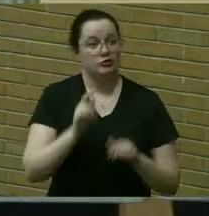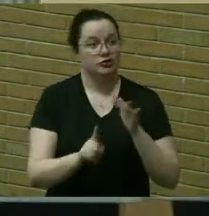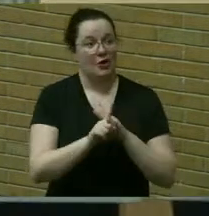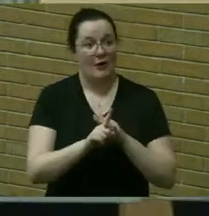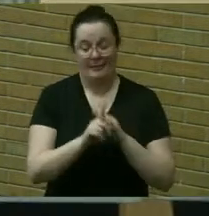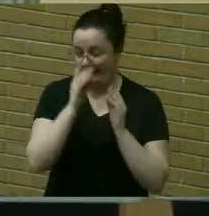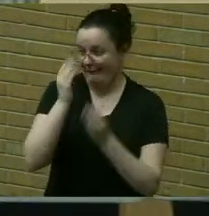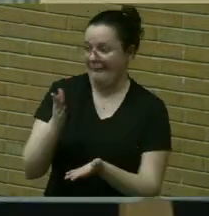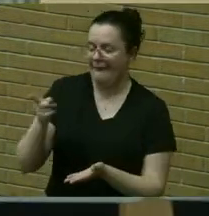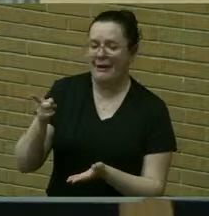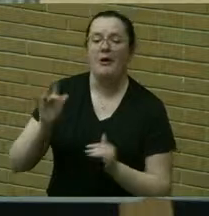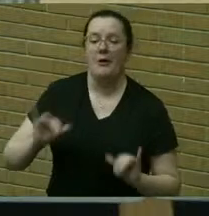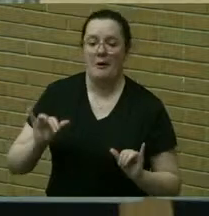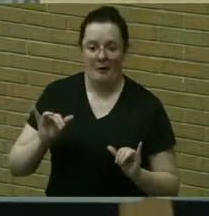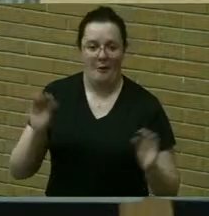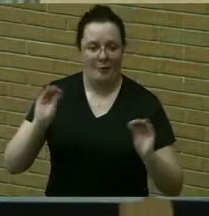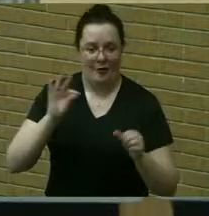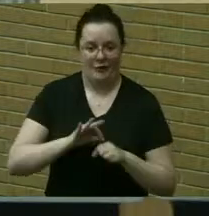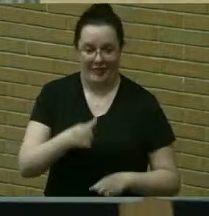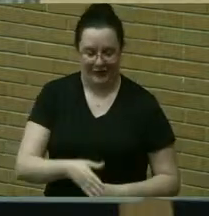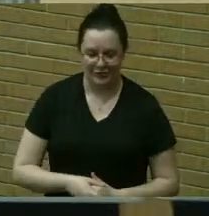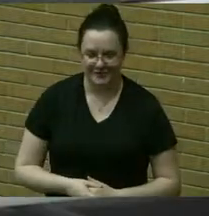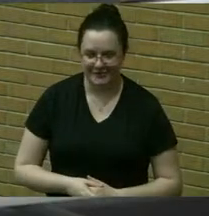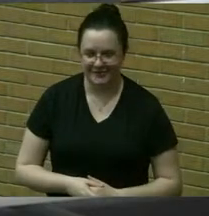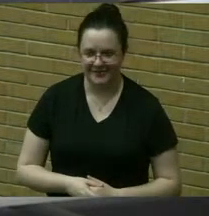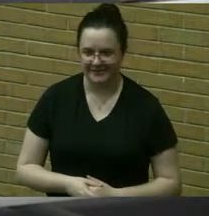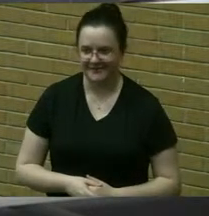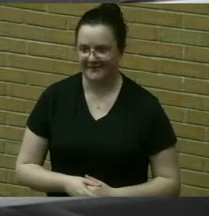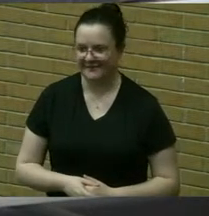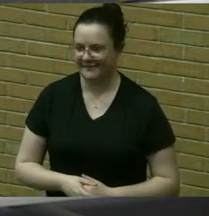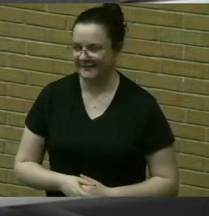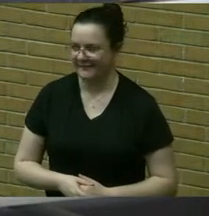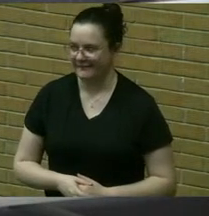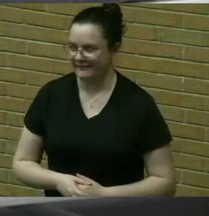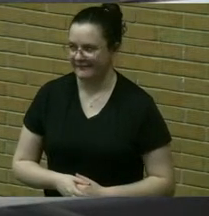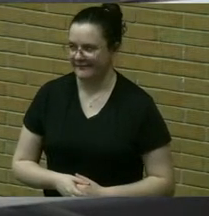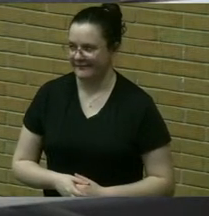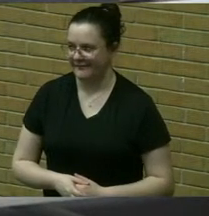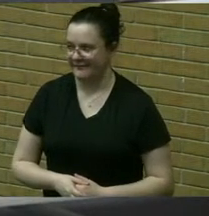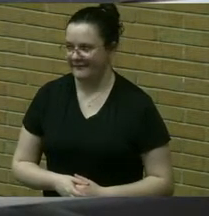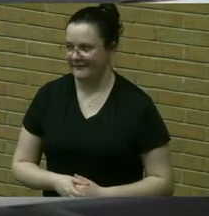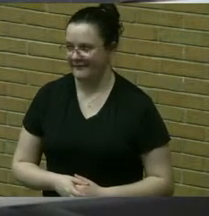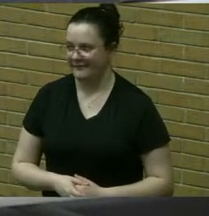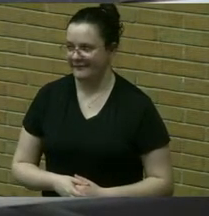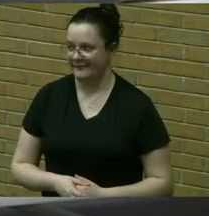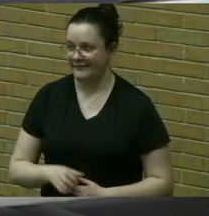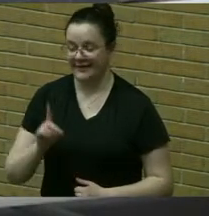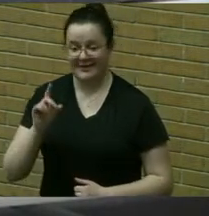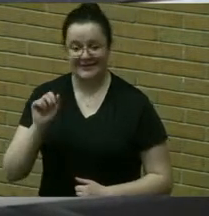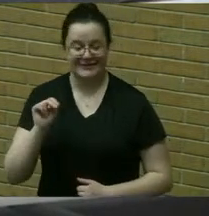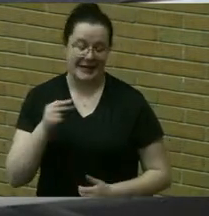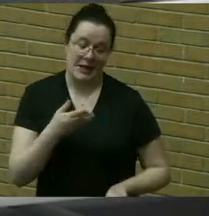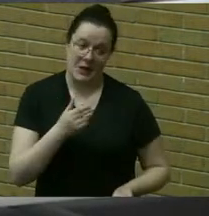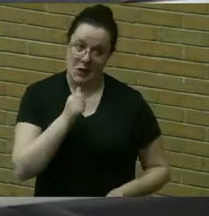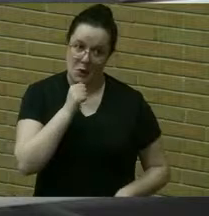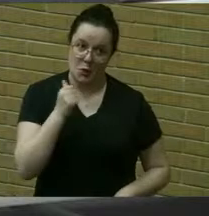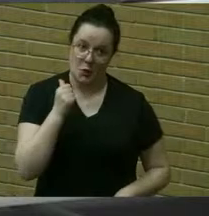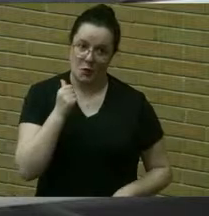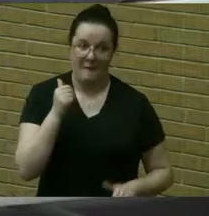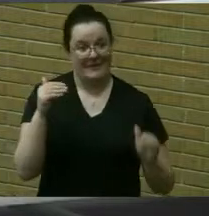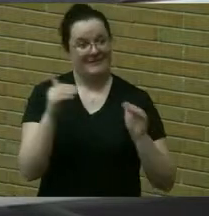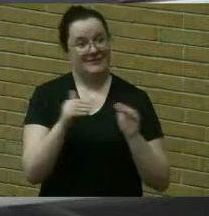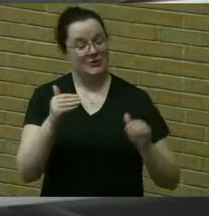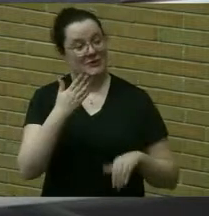it's not going to be as good as what we've done in the past um but we were not asked for help so um